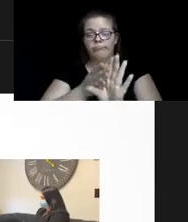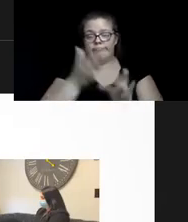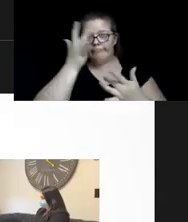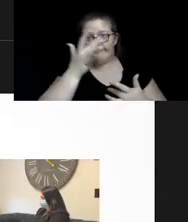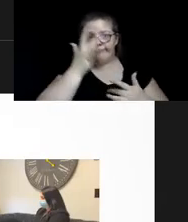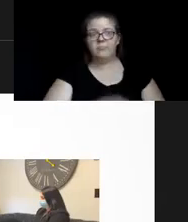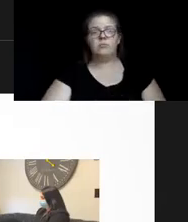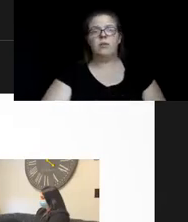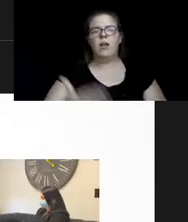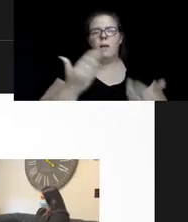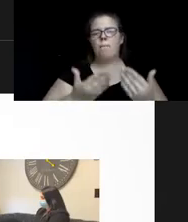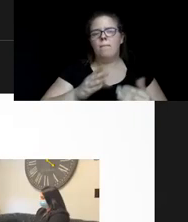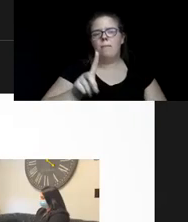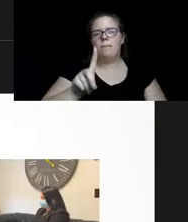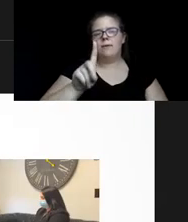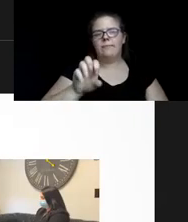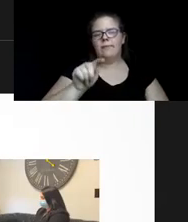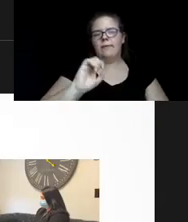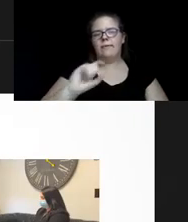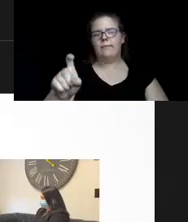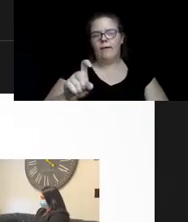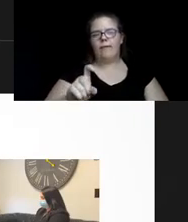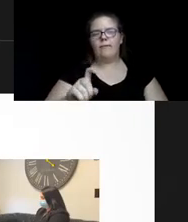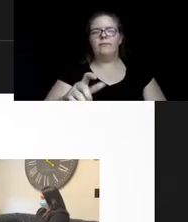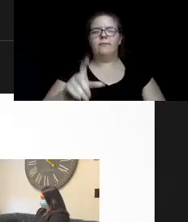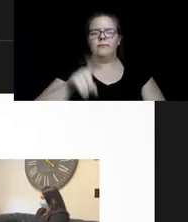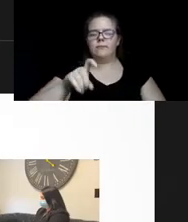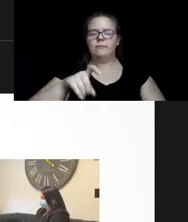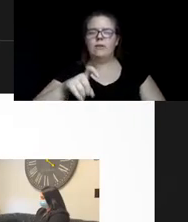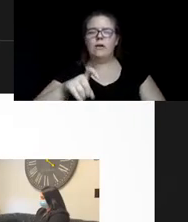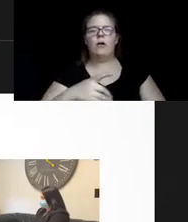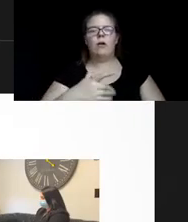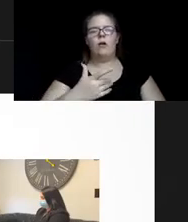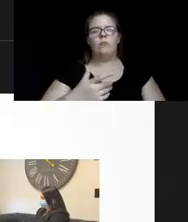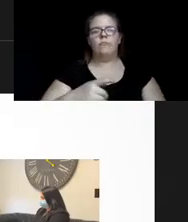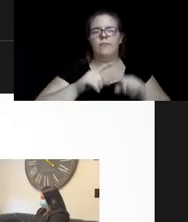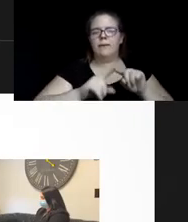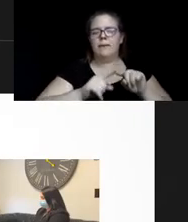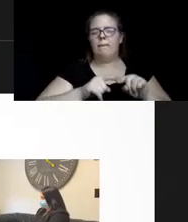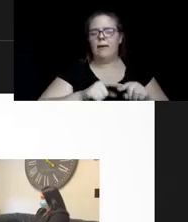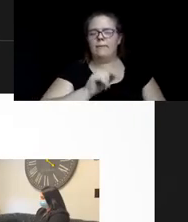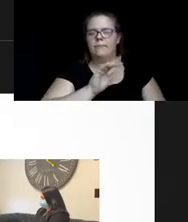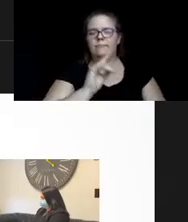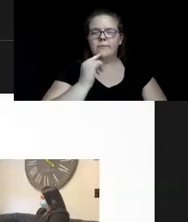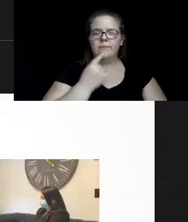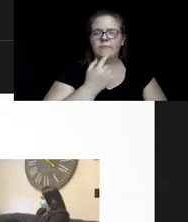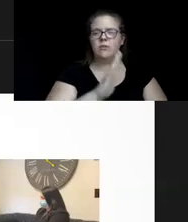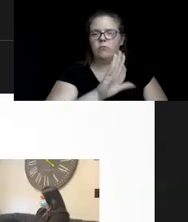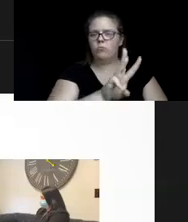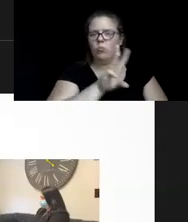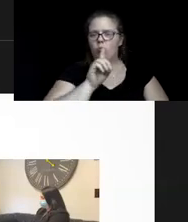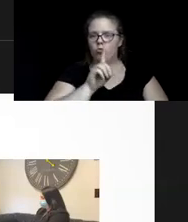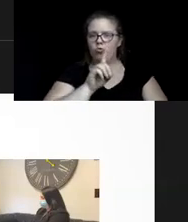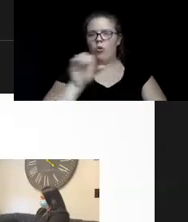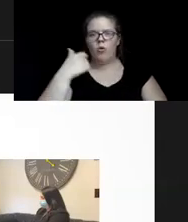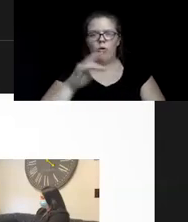be needed depending on the substance and the severity of the withdrawal and other medical issues that they're dealing with. Studies